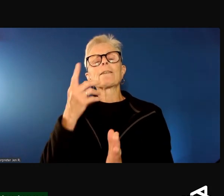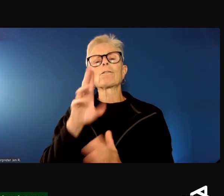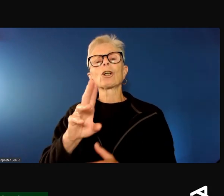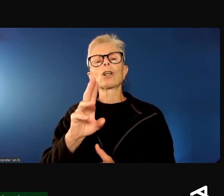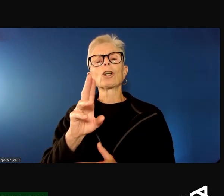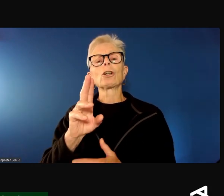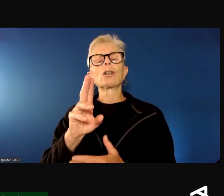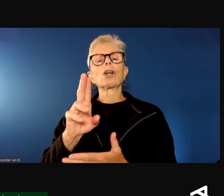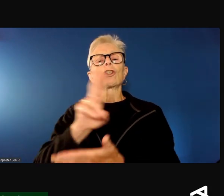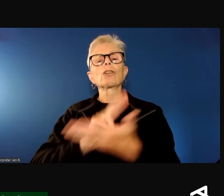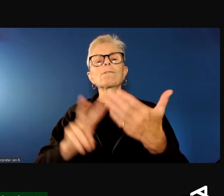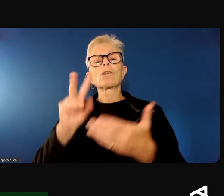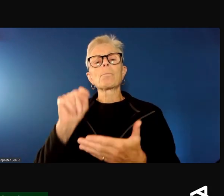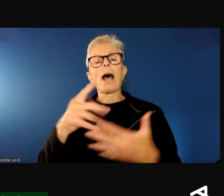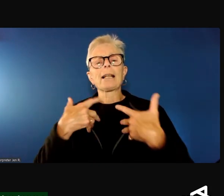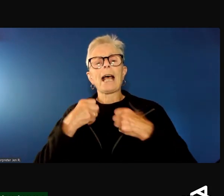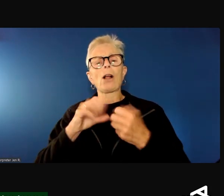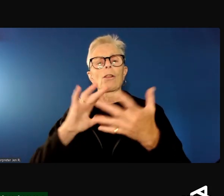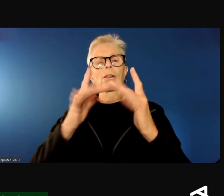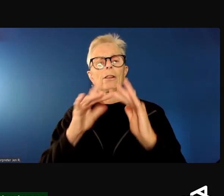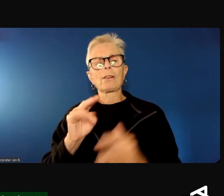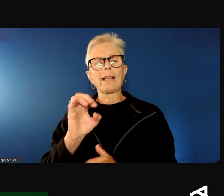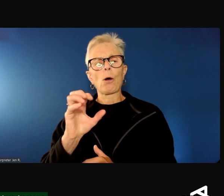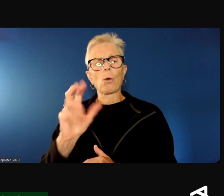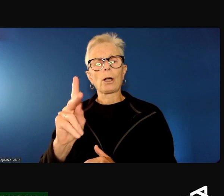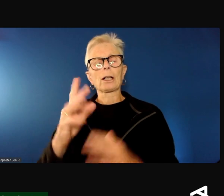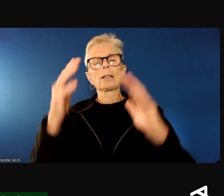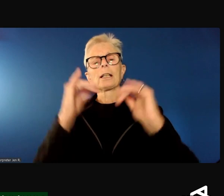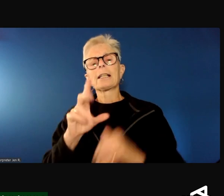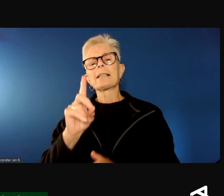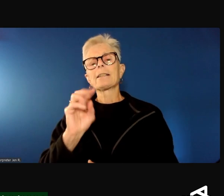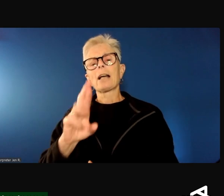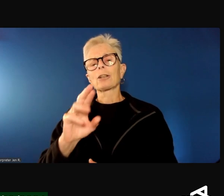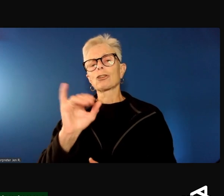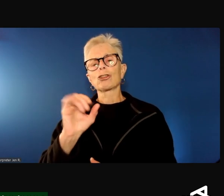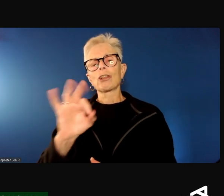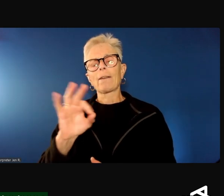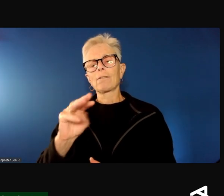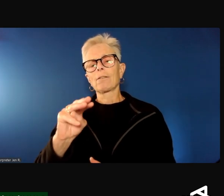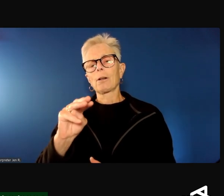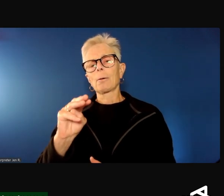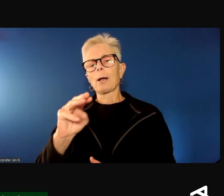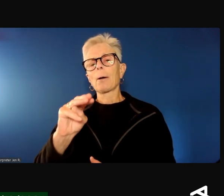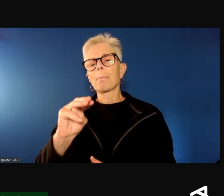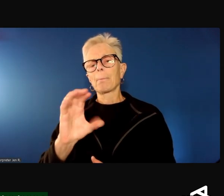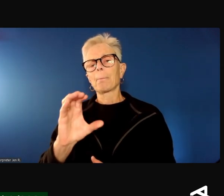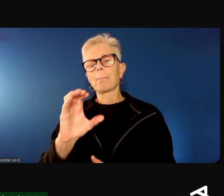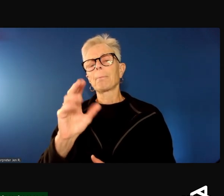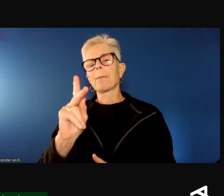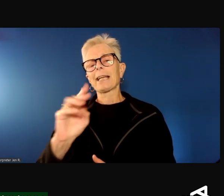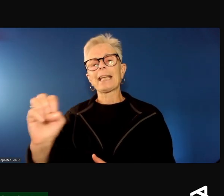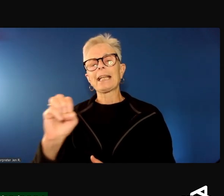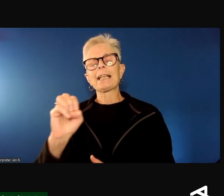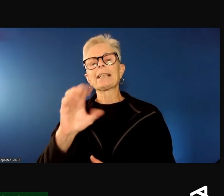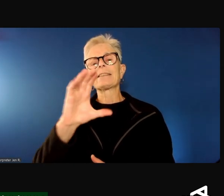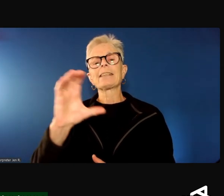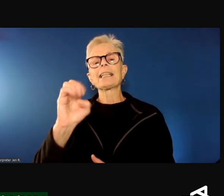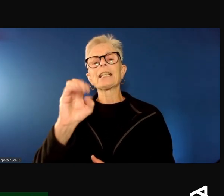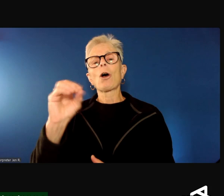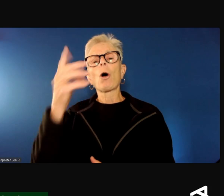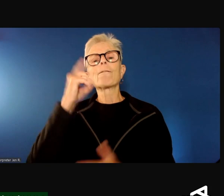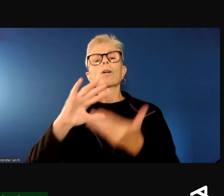Vermont Health Network. Dr. Jeff McKee, CEO of Community Health Centers.